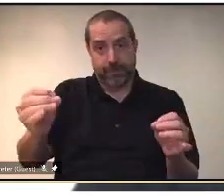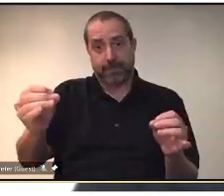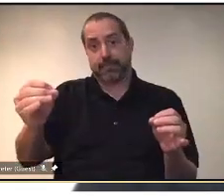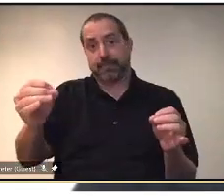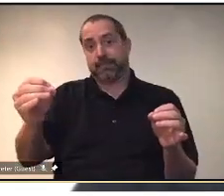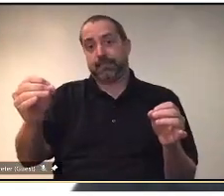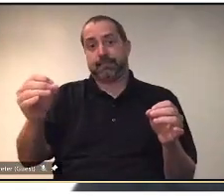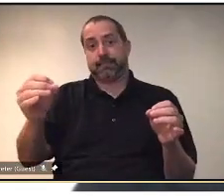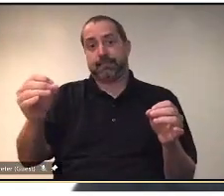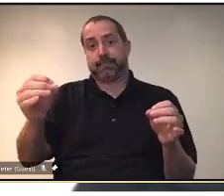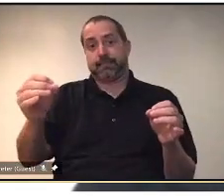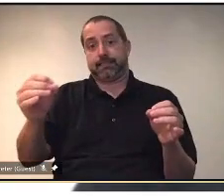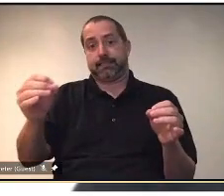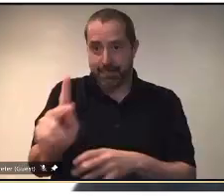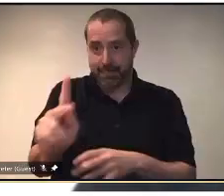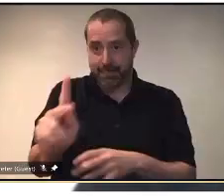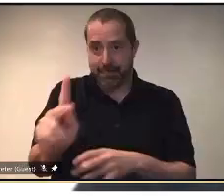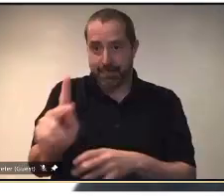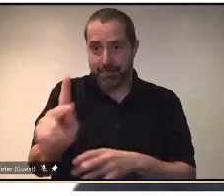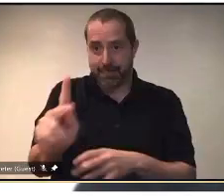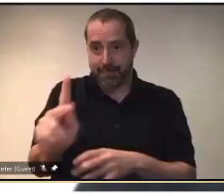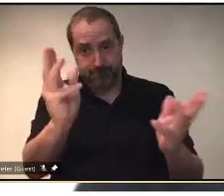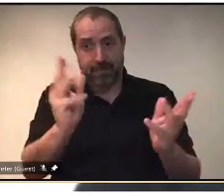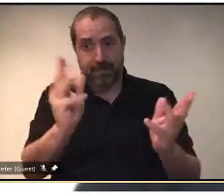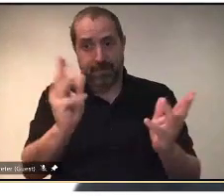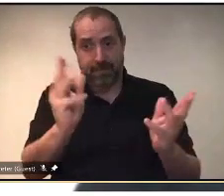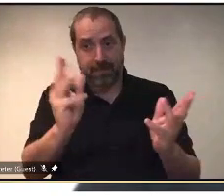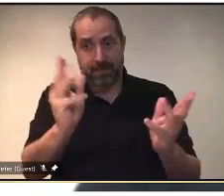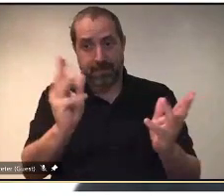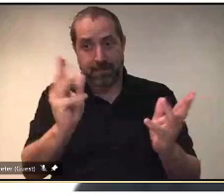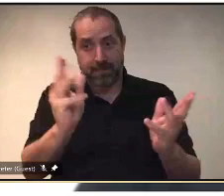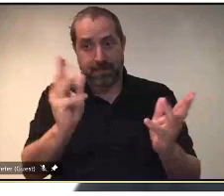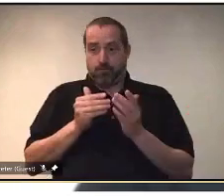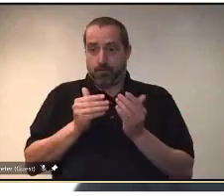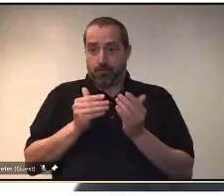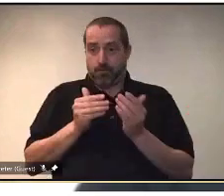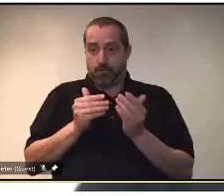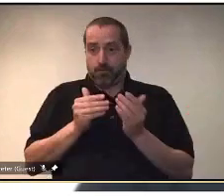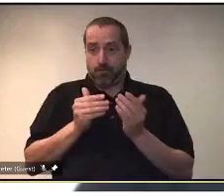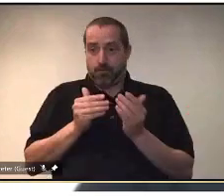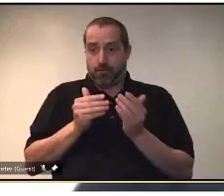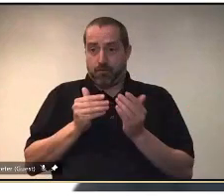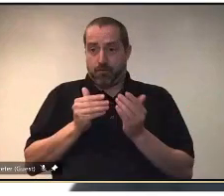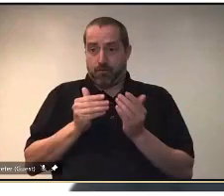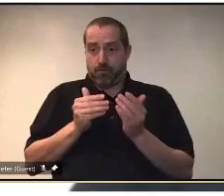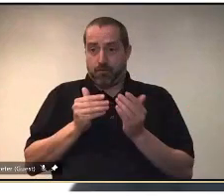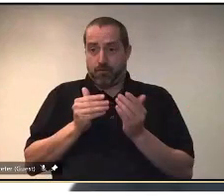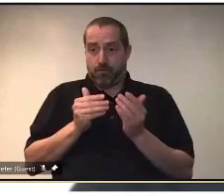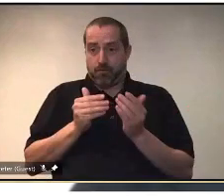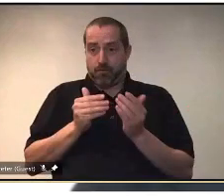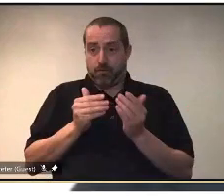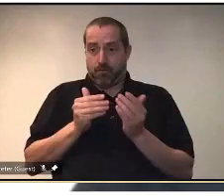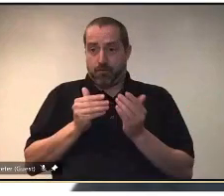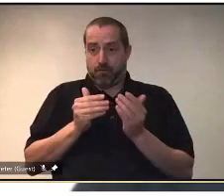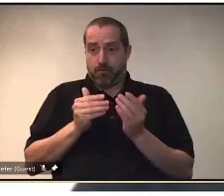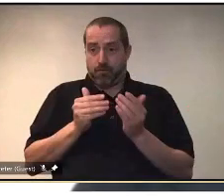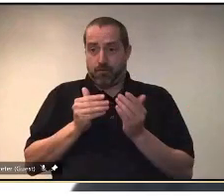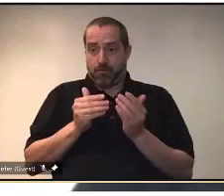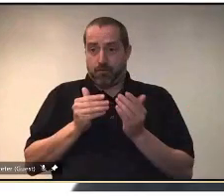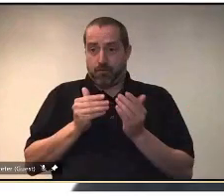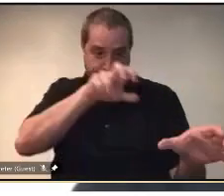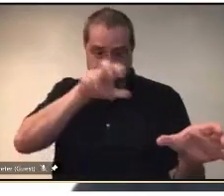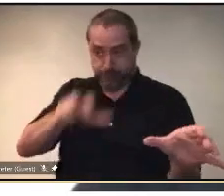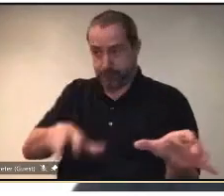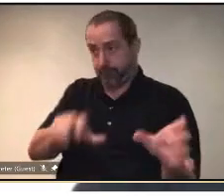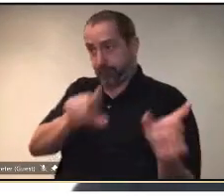to touch these groups we've offered that uh three hours and I want to remind people that that is still accessible to them that they do have three hours off to go